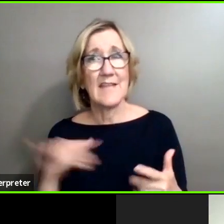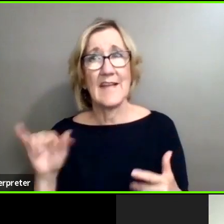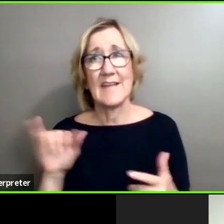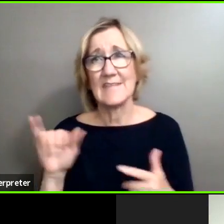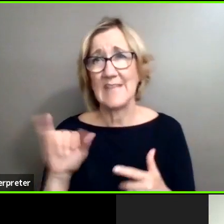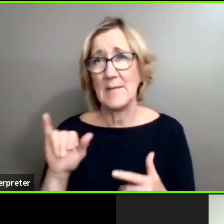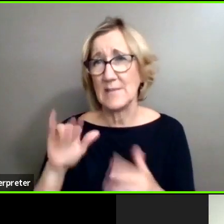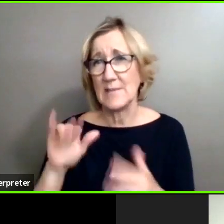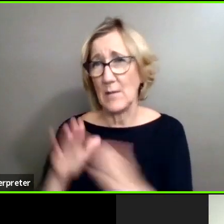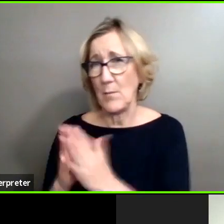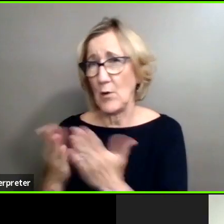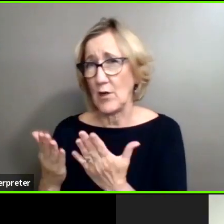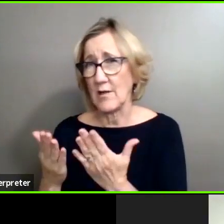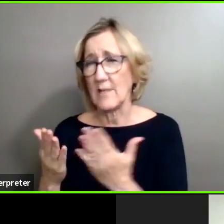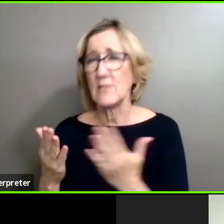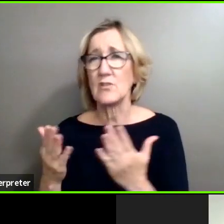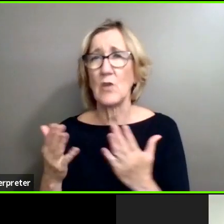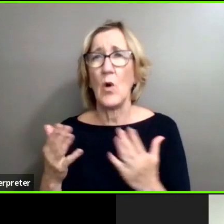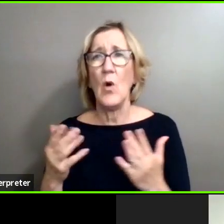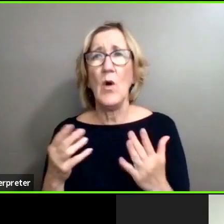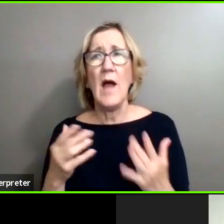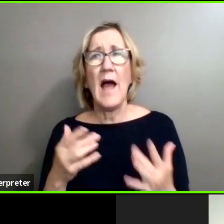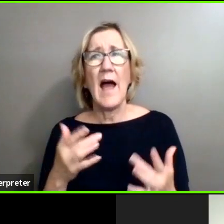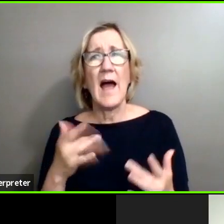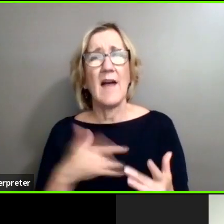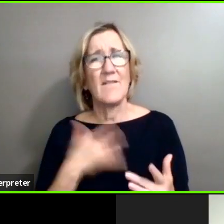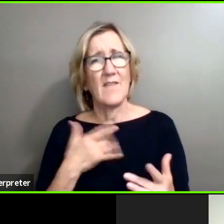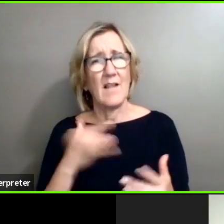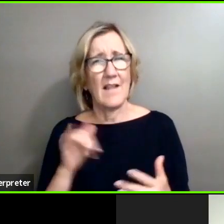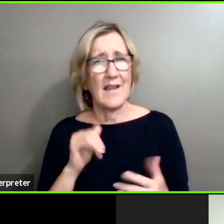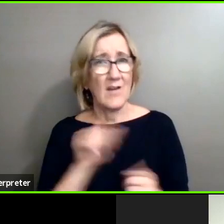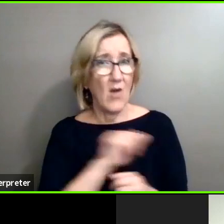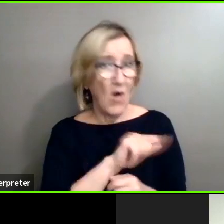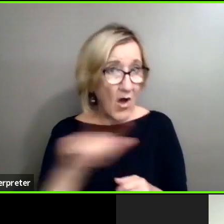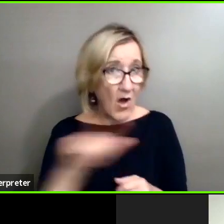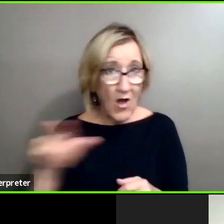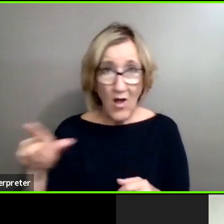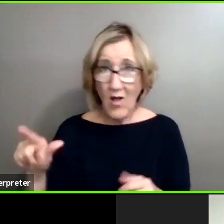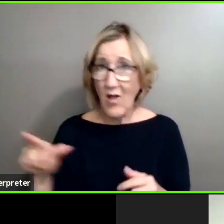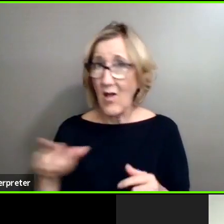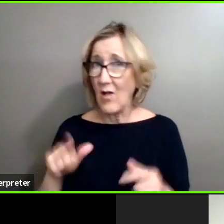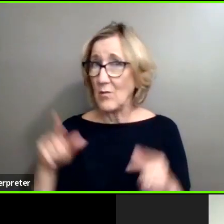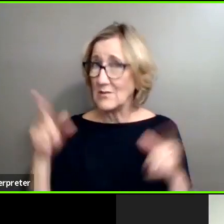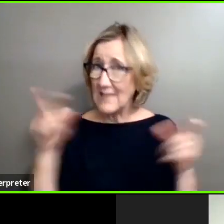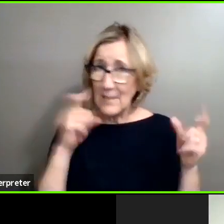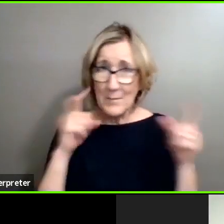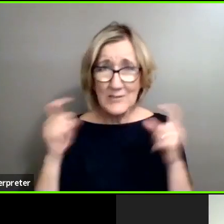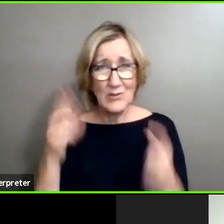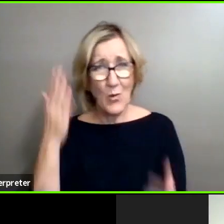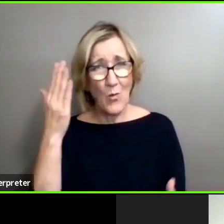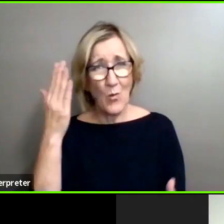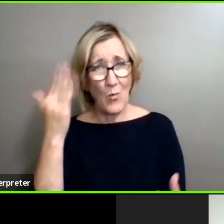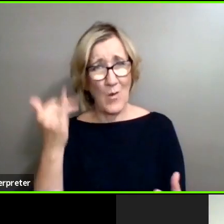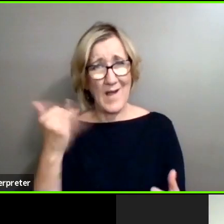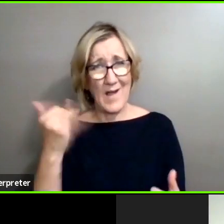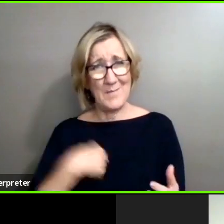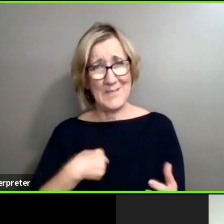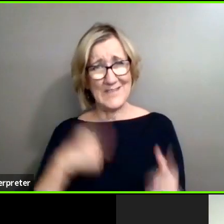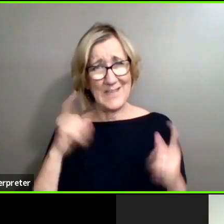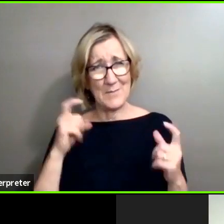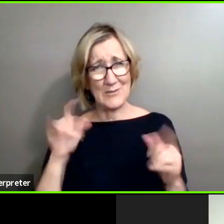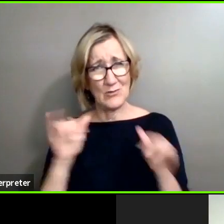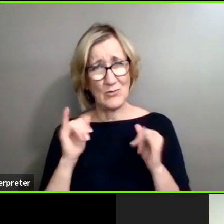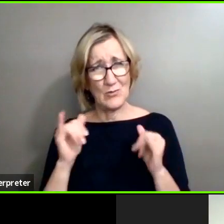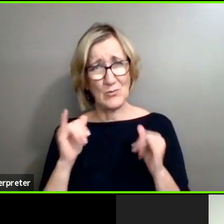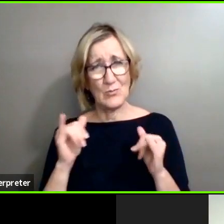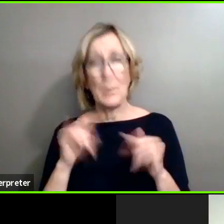there was a point where it was a little disheartening and I felt like everyone was doing it. So, what was the point of me doing it? But I remembered why I